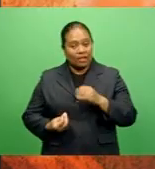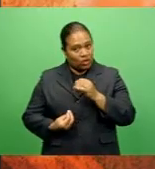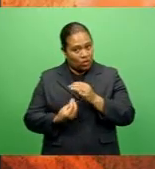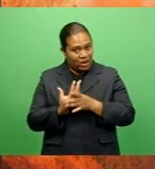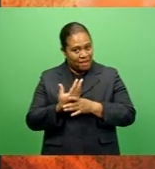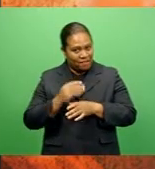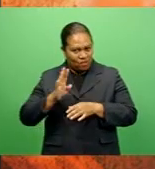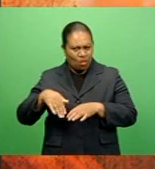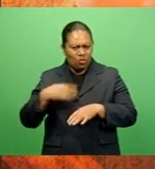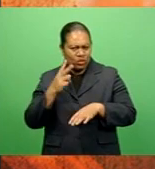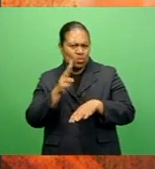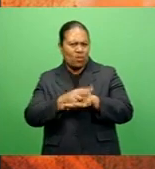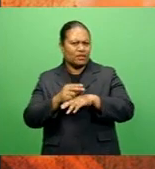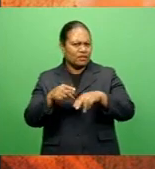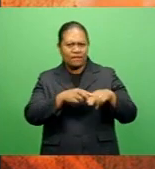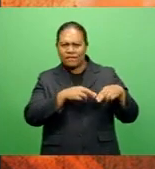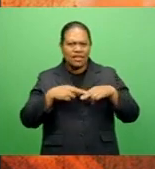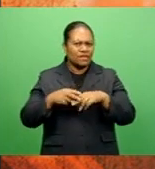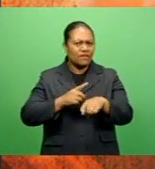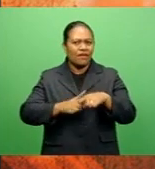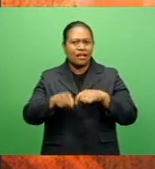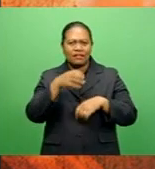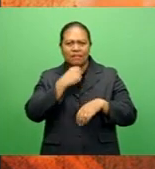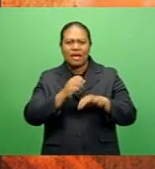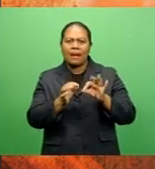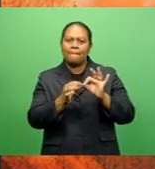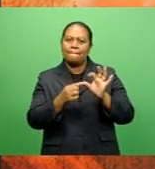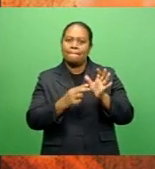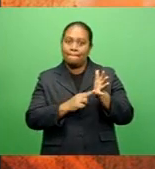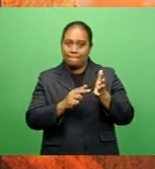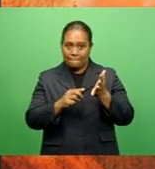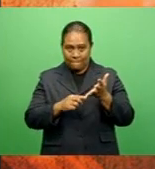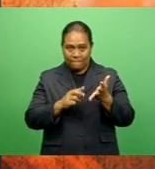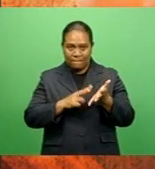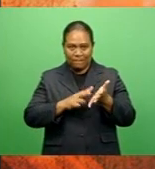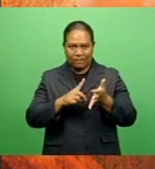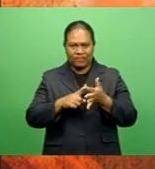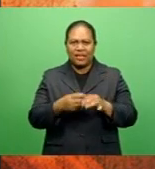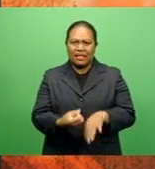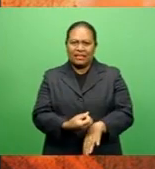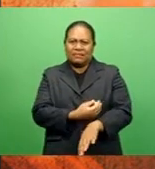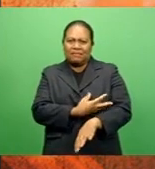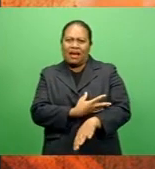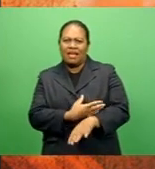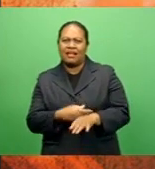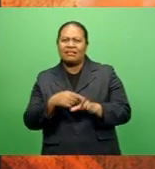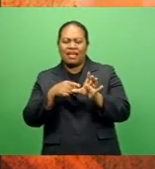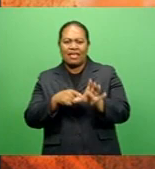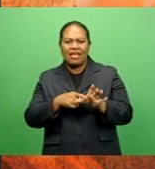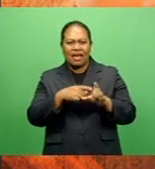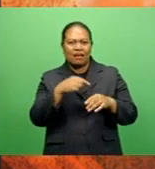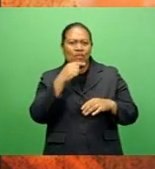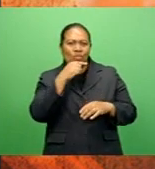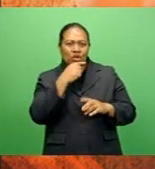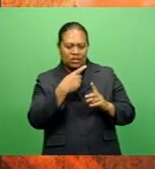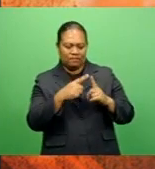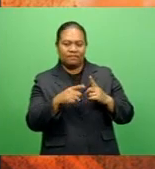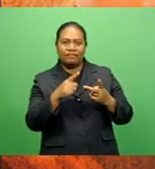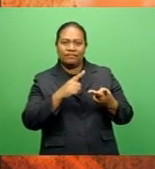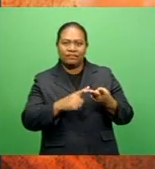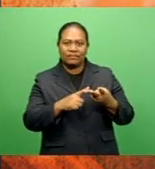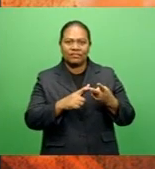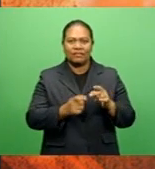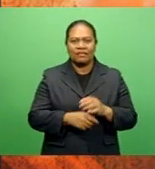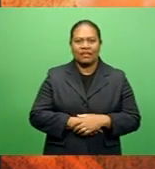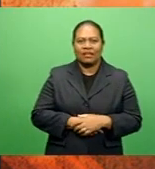up, watching the likes of Fiji's fastest man Banube Tambakau-Dhoro has inspired youngsters Ndabe Vemba-Taki and James